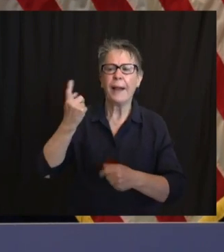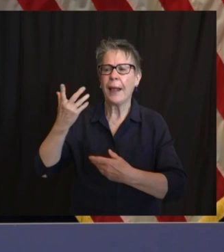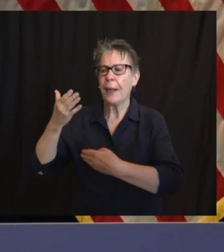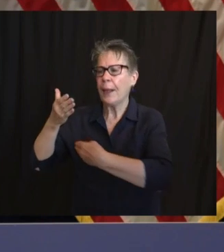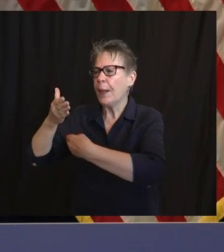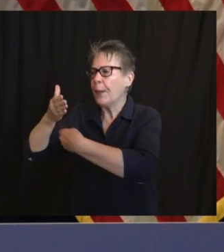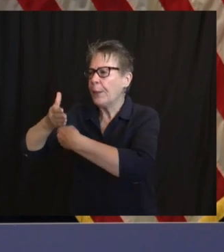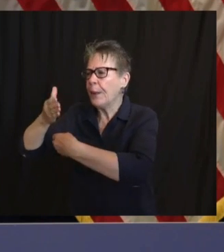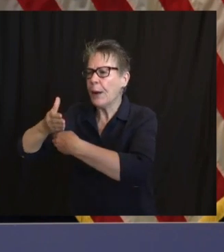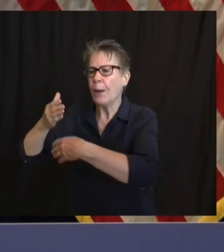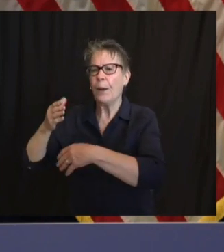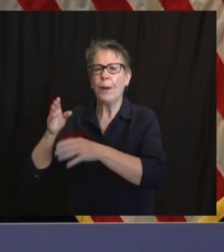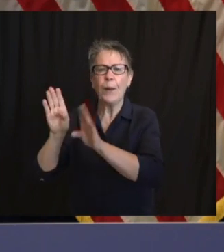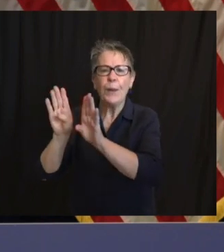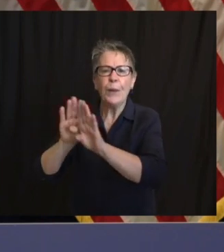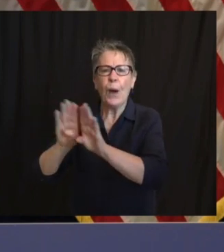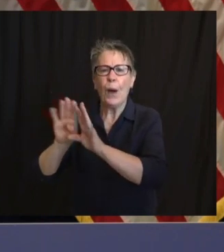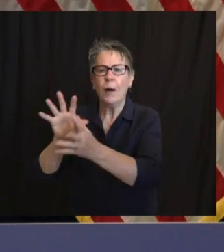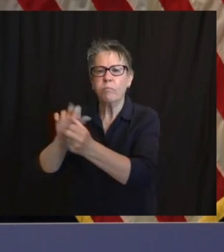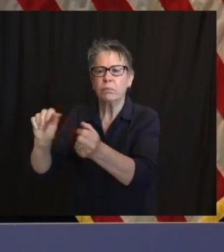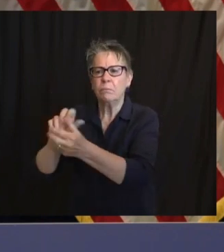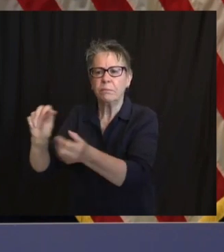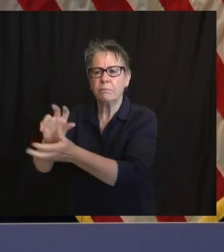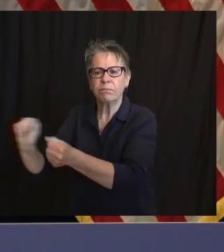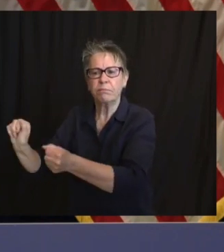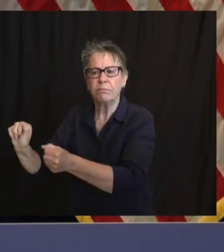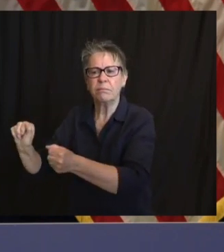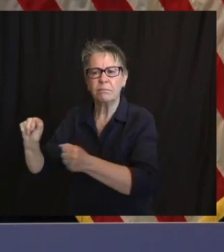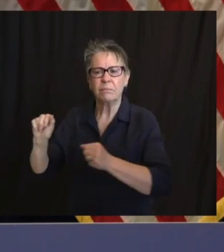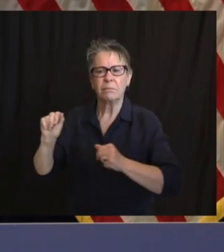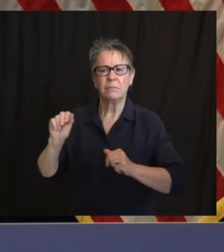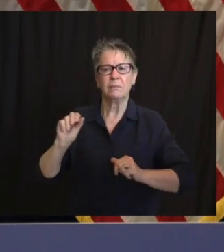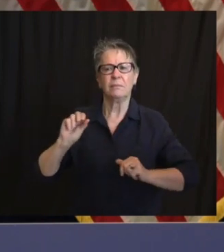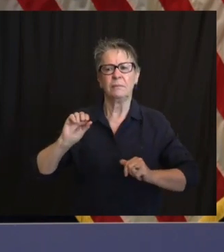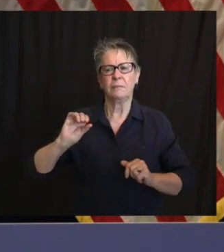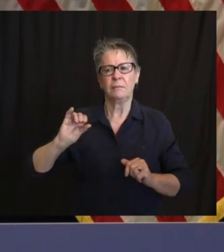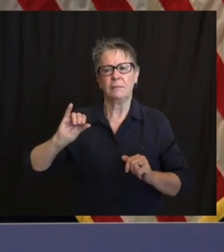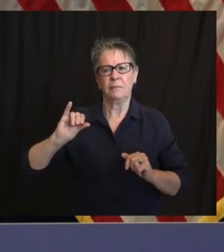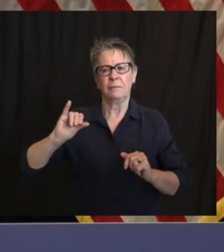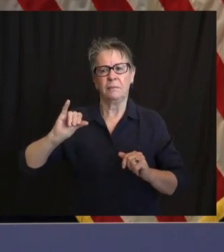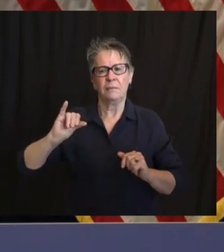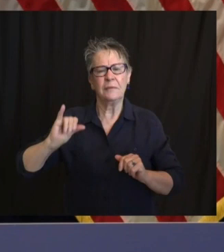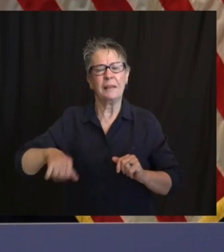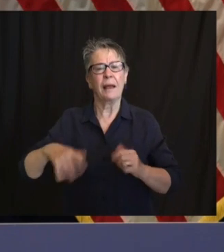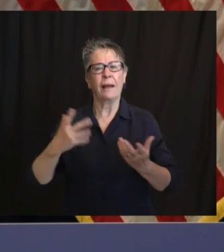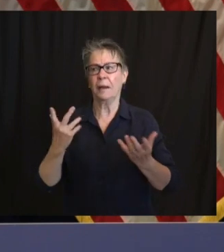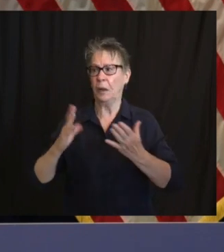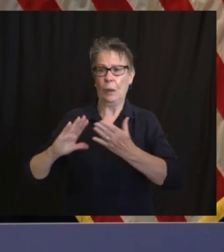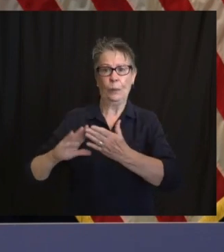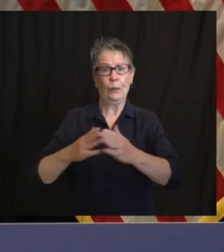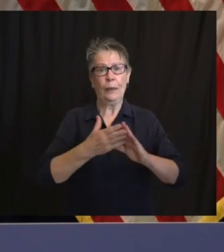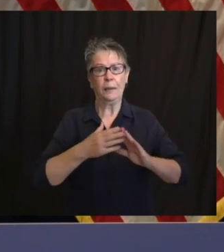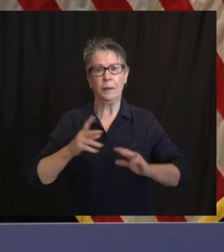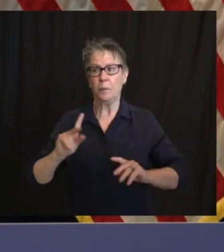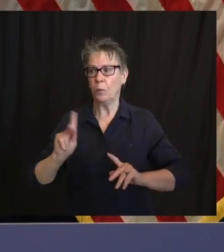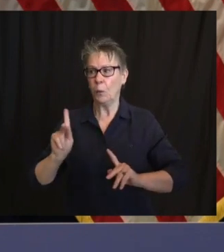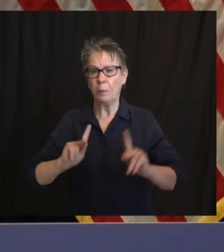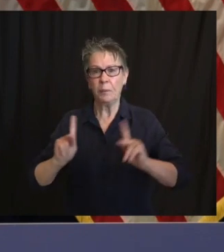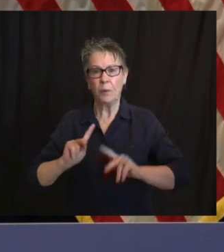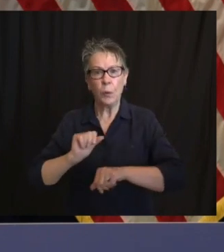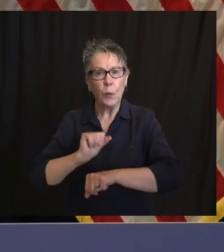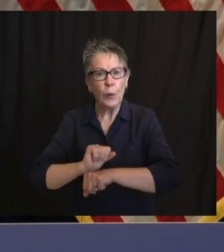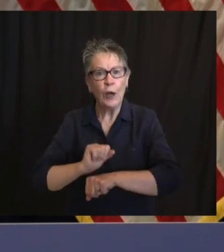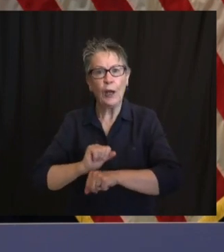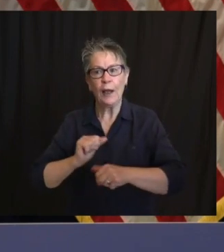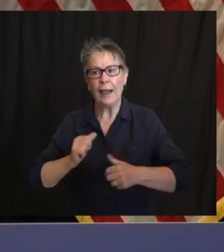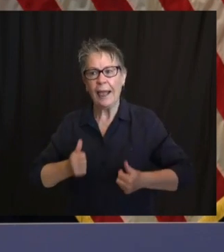Our community is a living thing. People live there, they work there, they buy their groceries there,